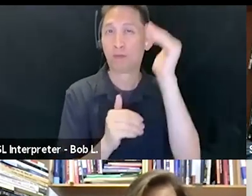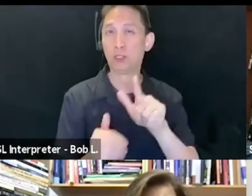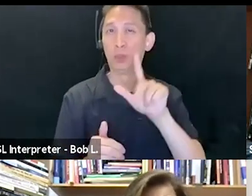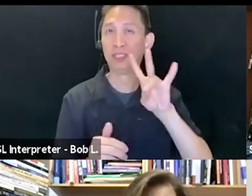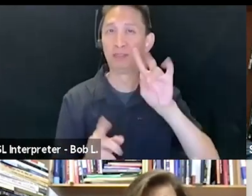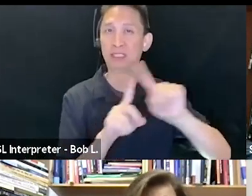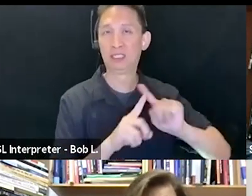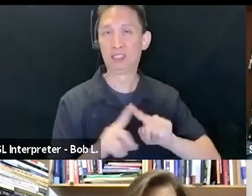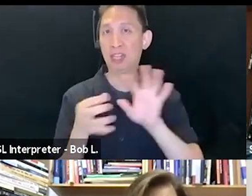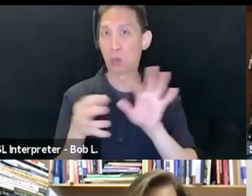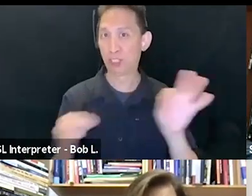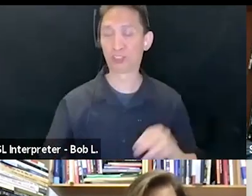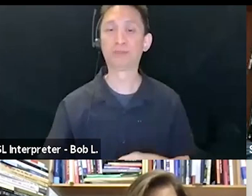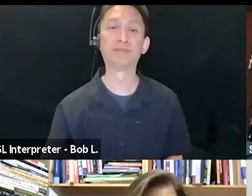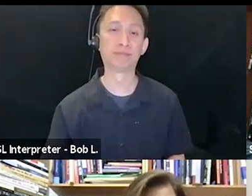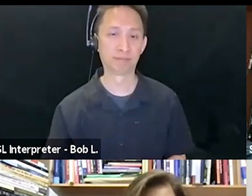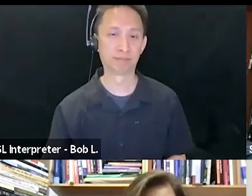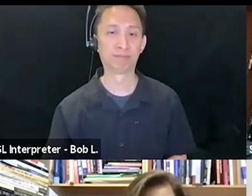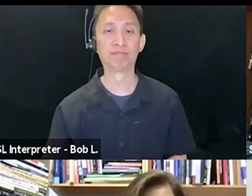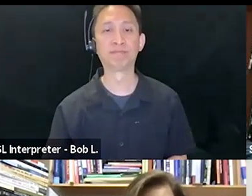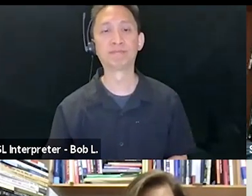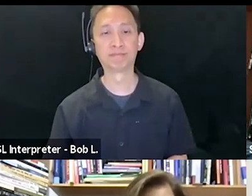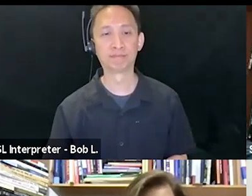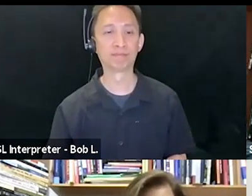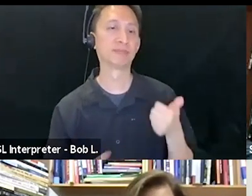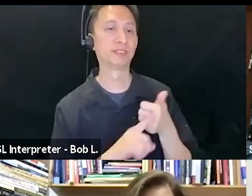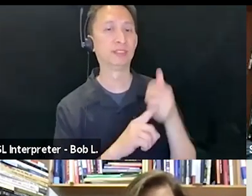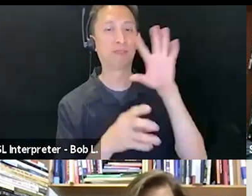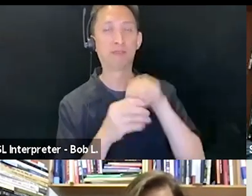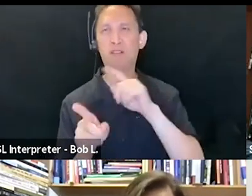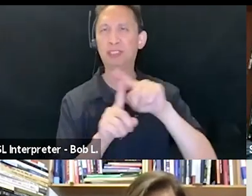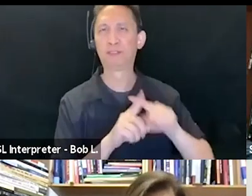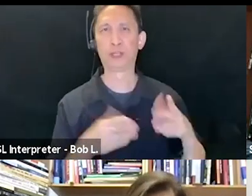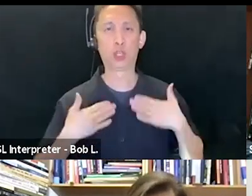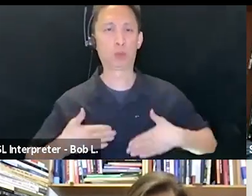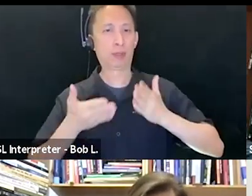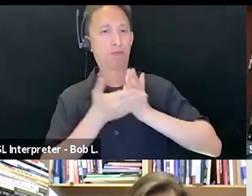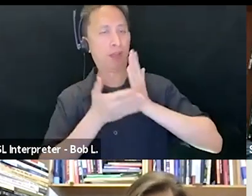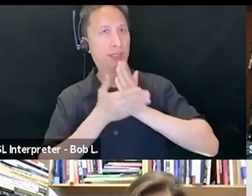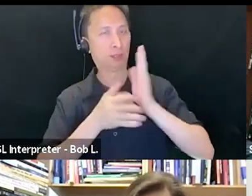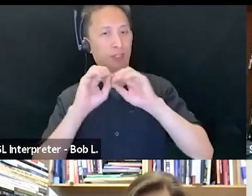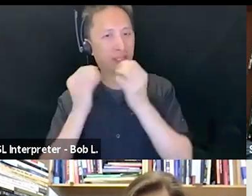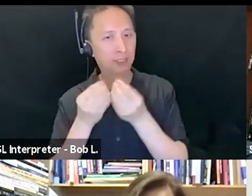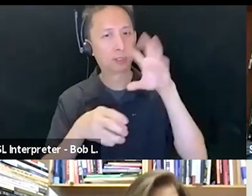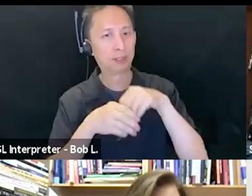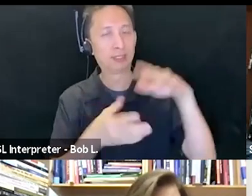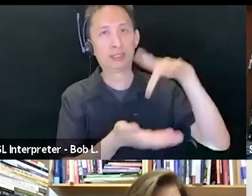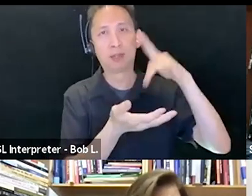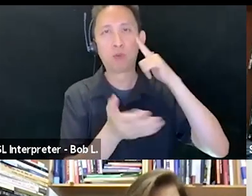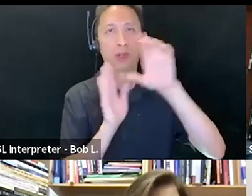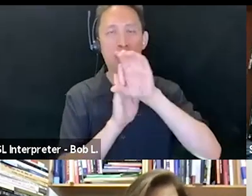active in several human rights organizations, including the Center for Constitutional Rights in New York, and the Advisory